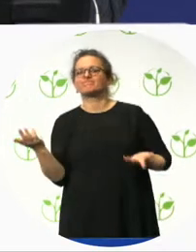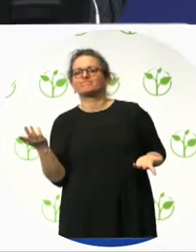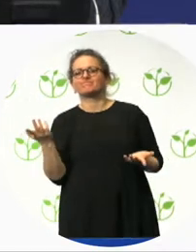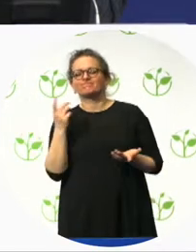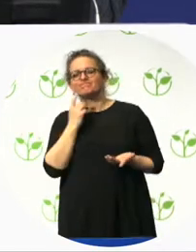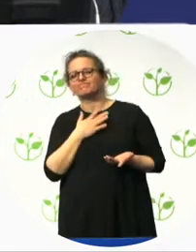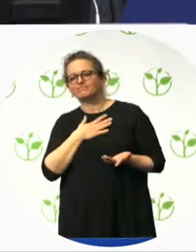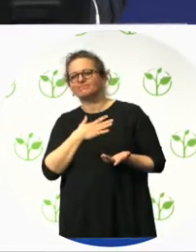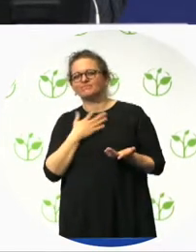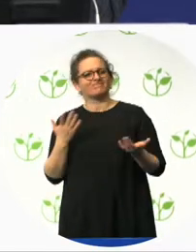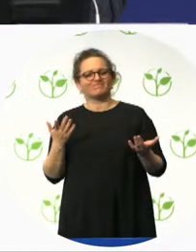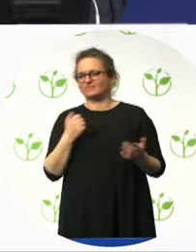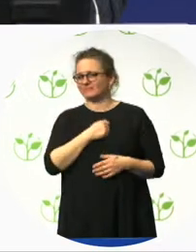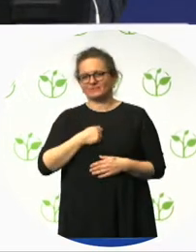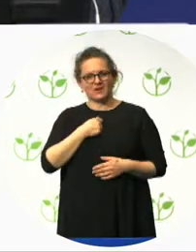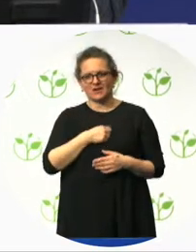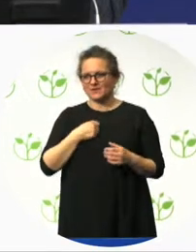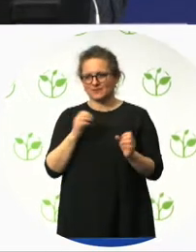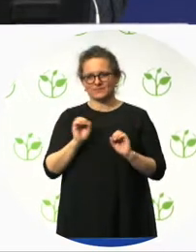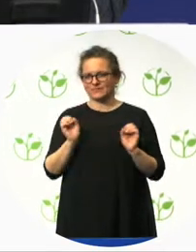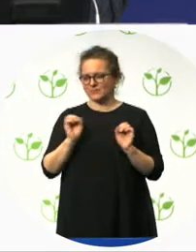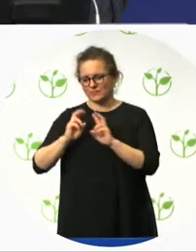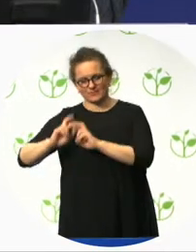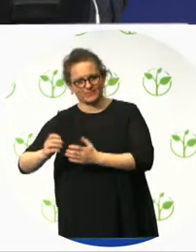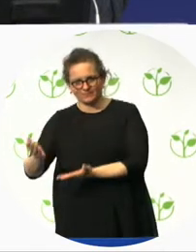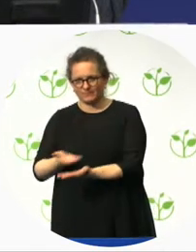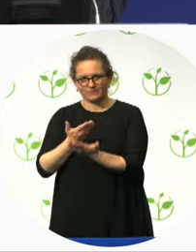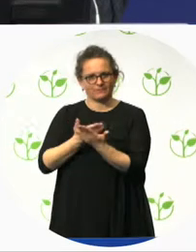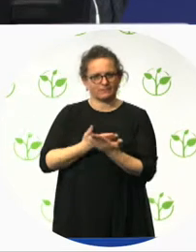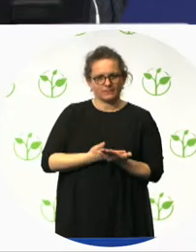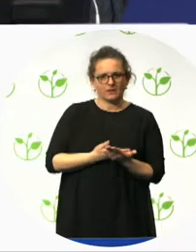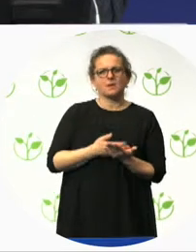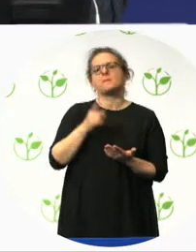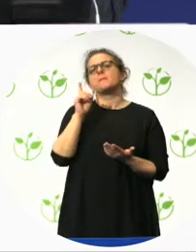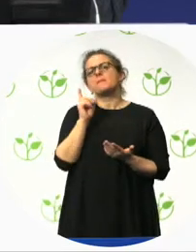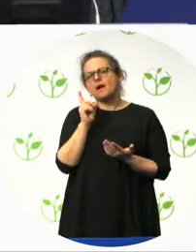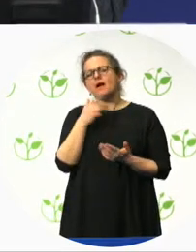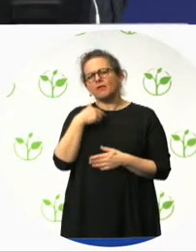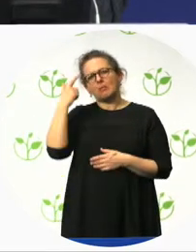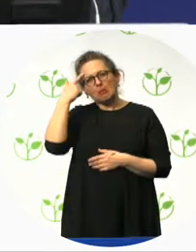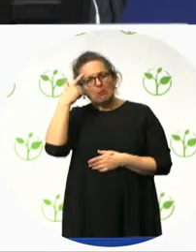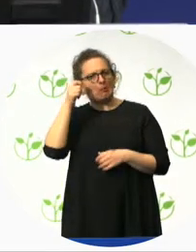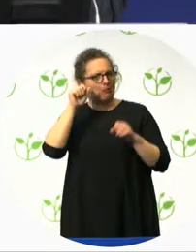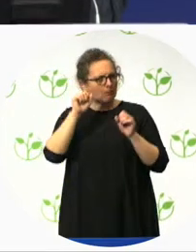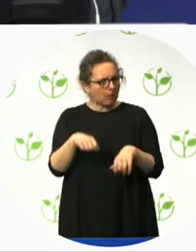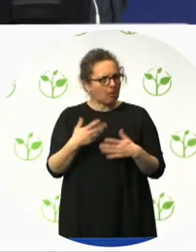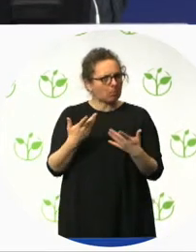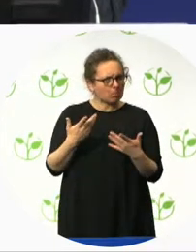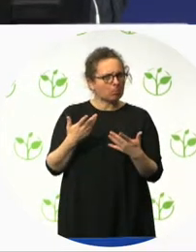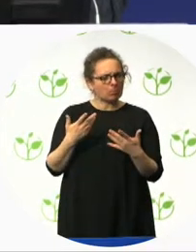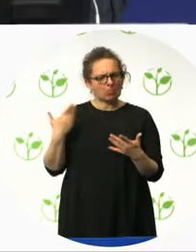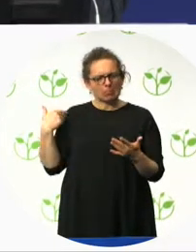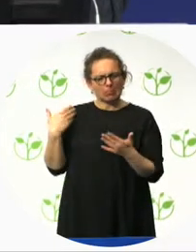a subject in the process for many years. And I think one risk to get this